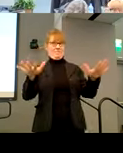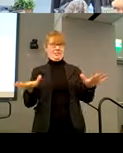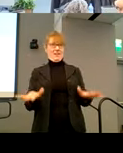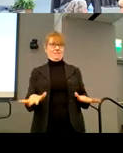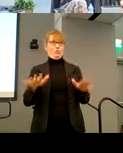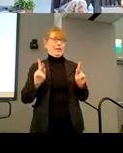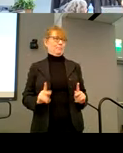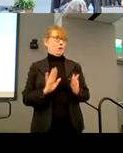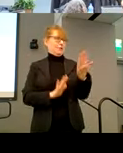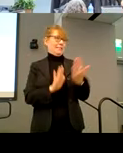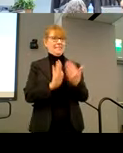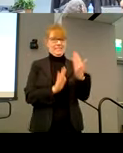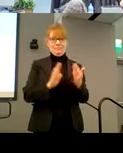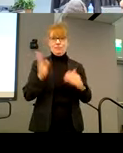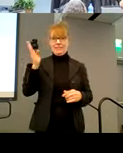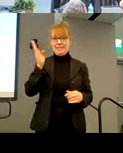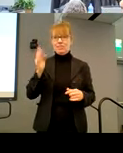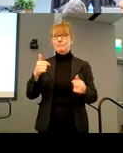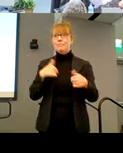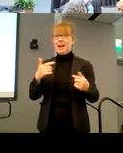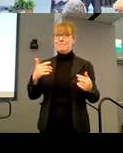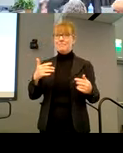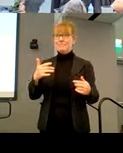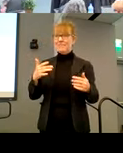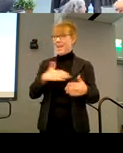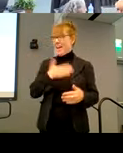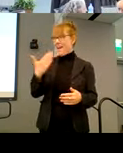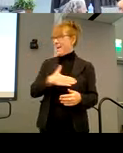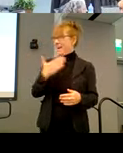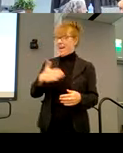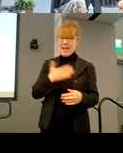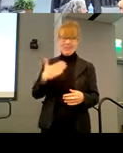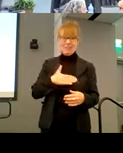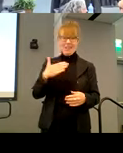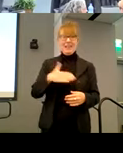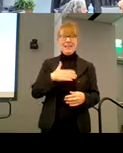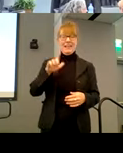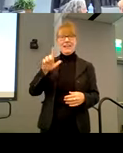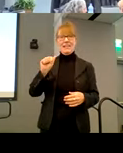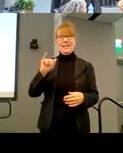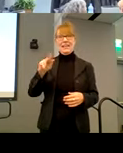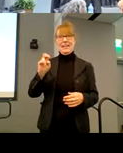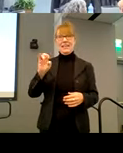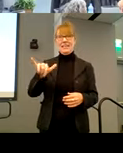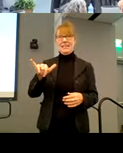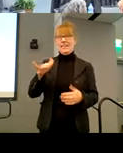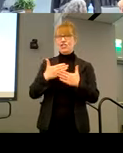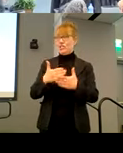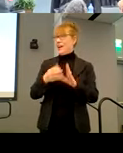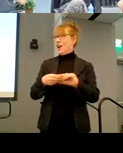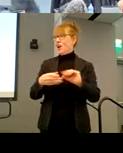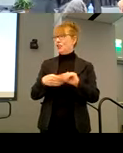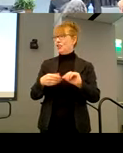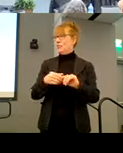So I'm really happy. And thank you, Julie, Julia. And as Lainey had shared with us, oops, sorry. Thank you.